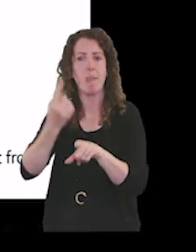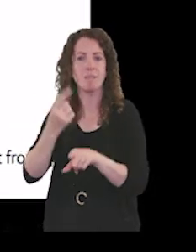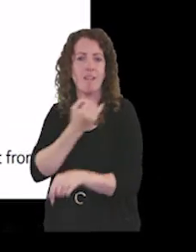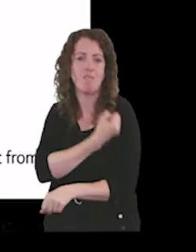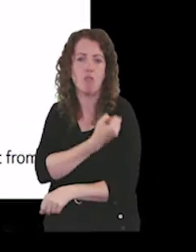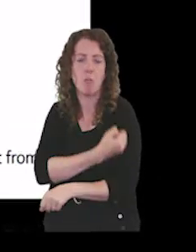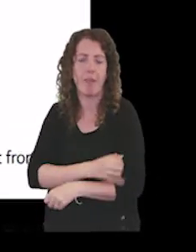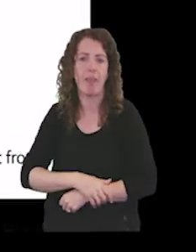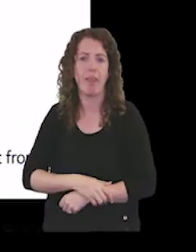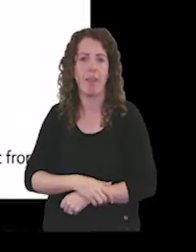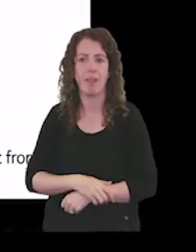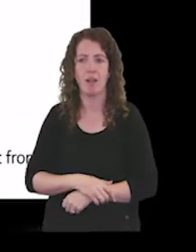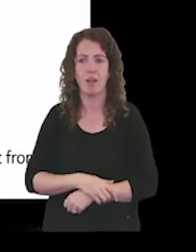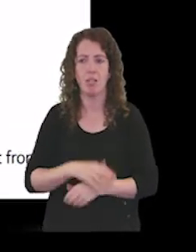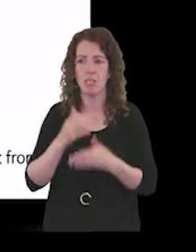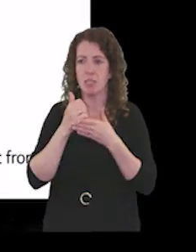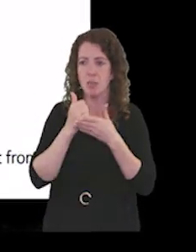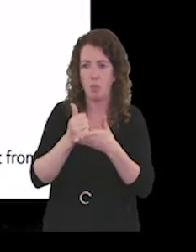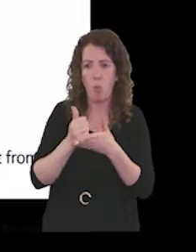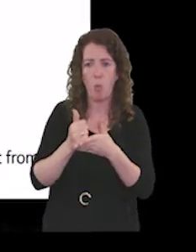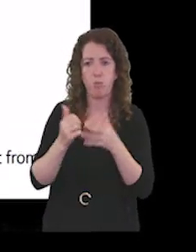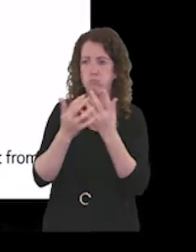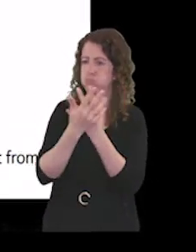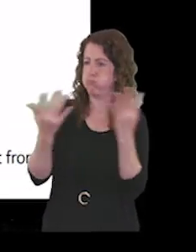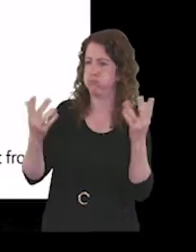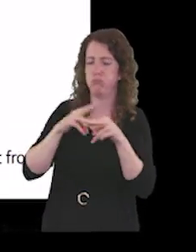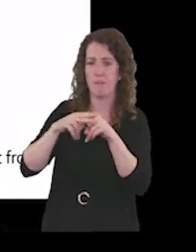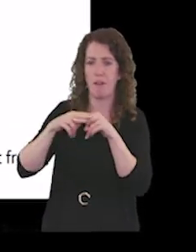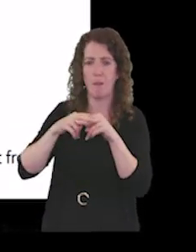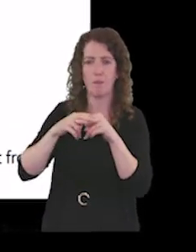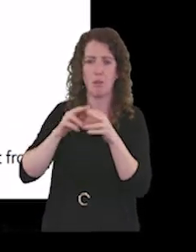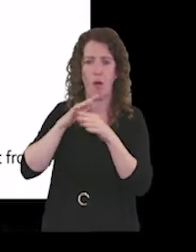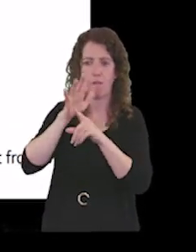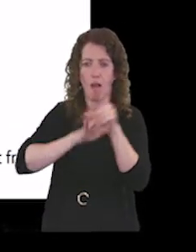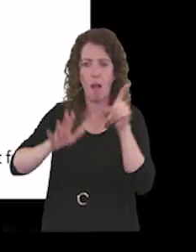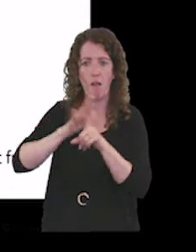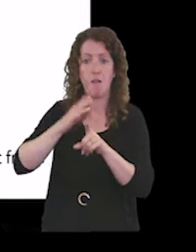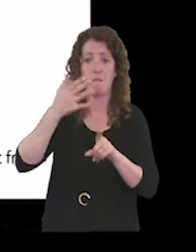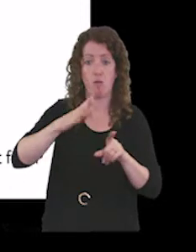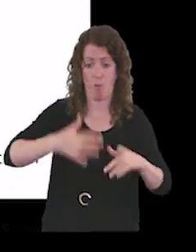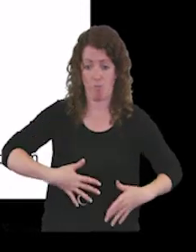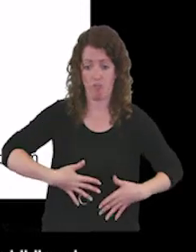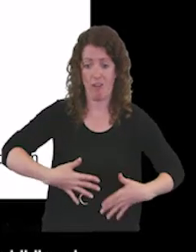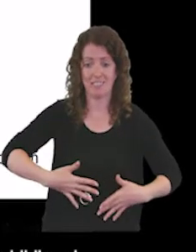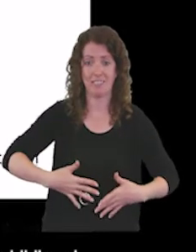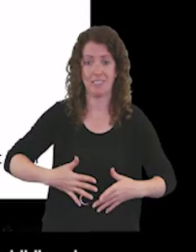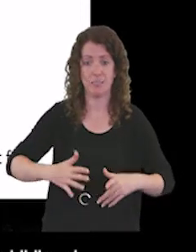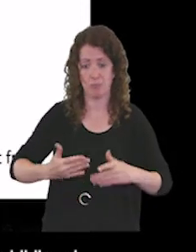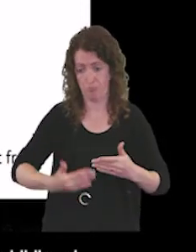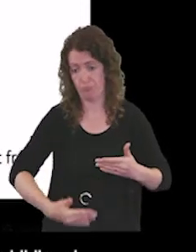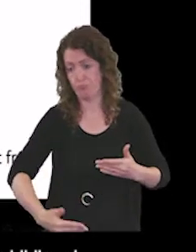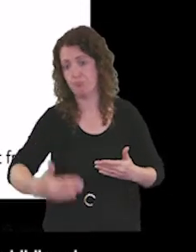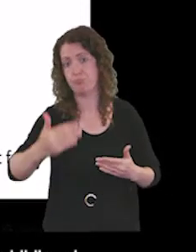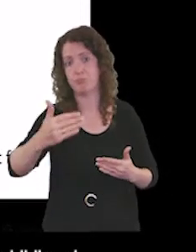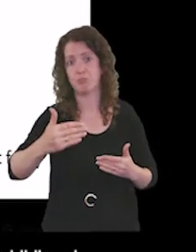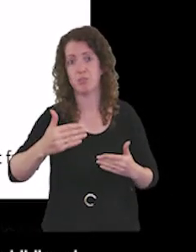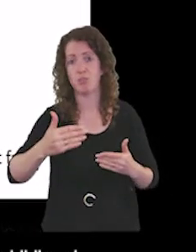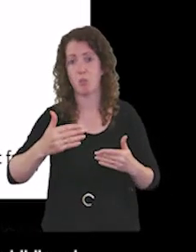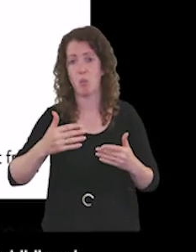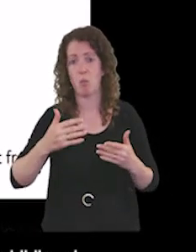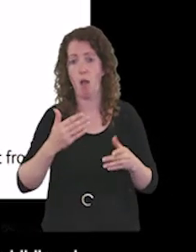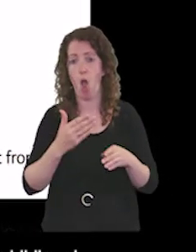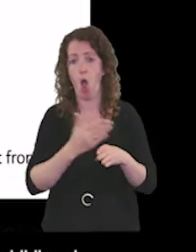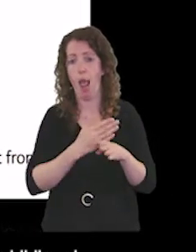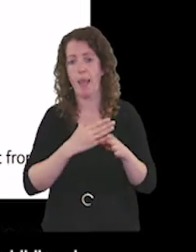370 families across the county from pregnancy and into the early